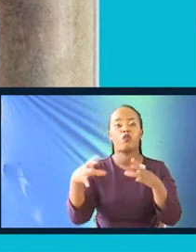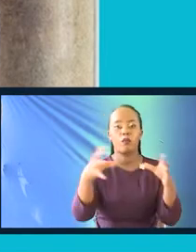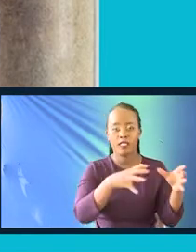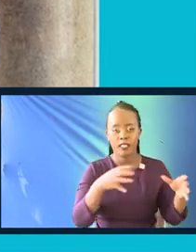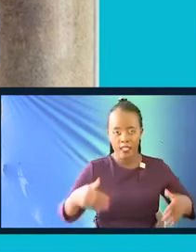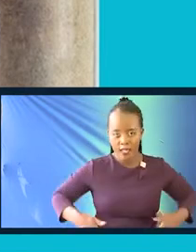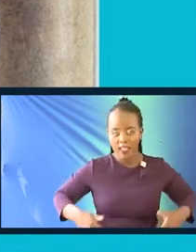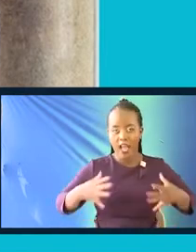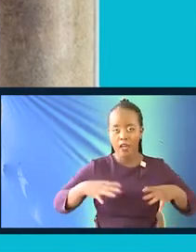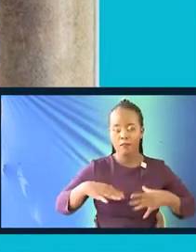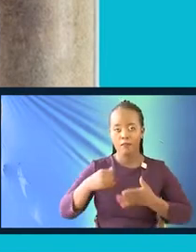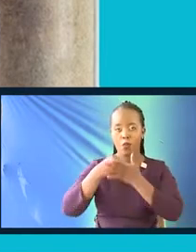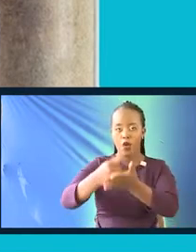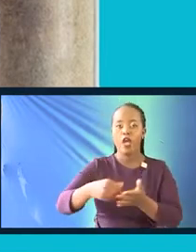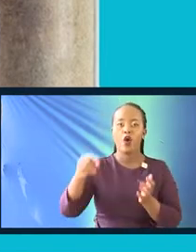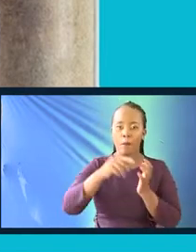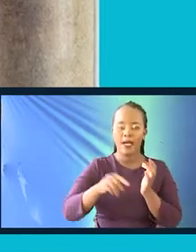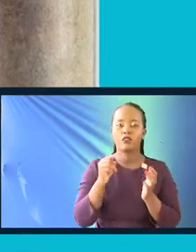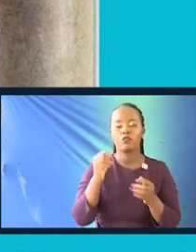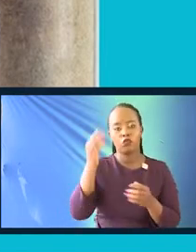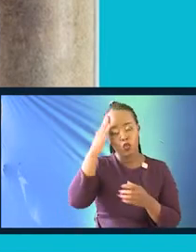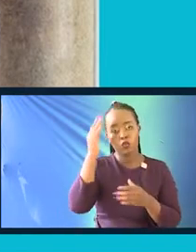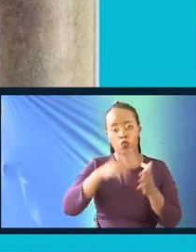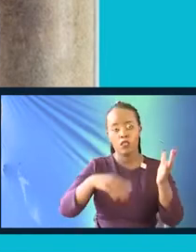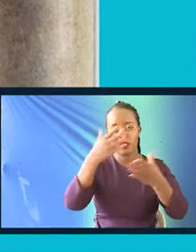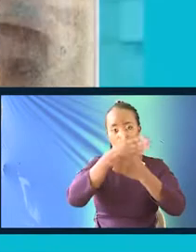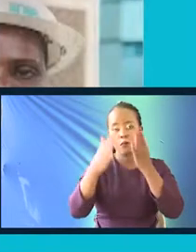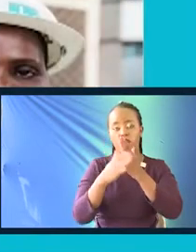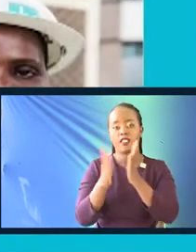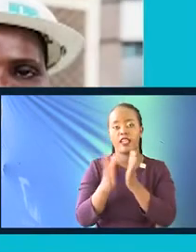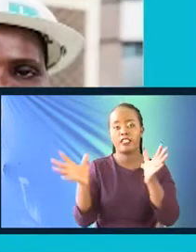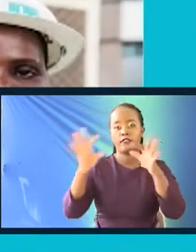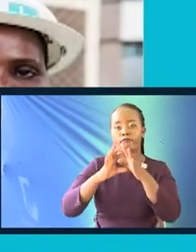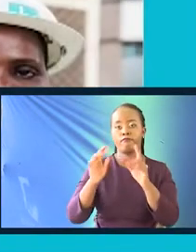young people that help to shape these buildings into what they are today being absorbed into our team.